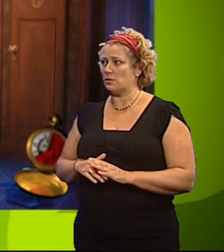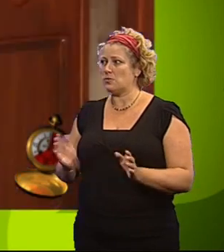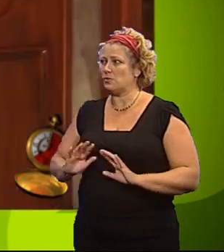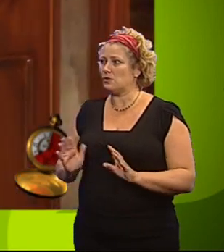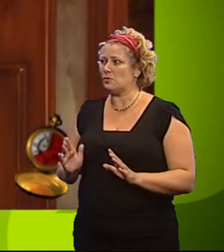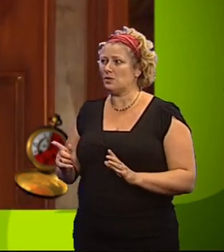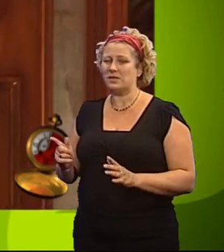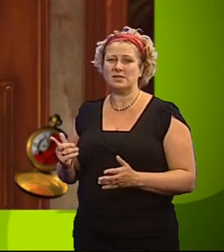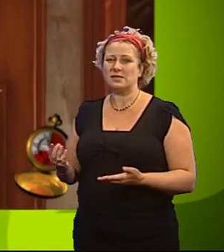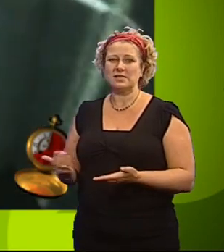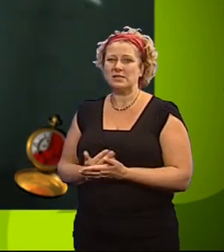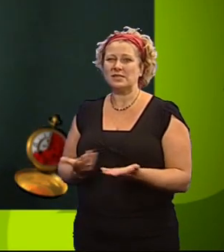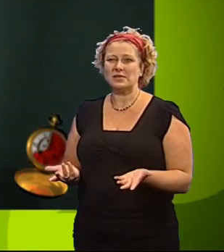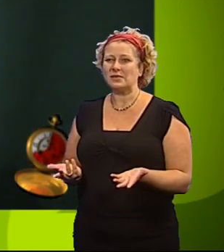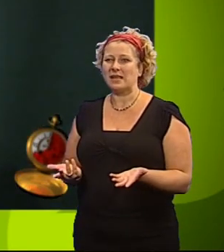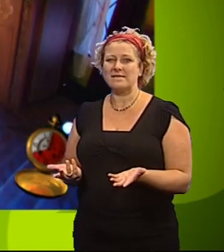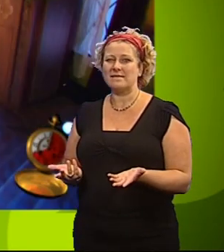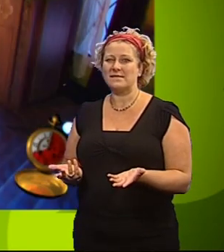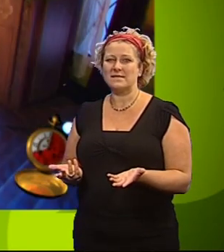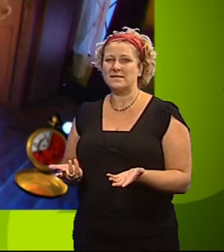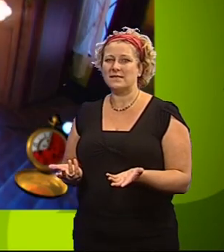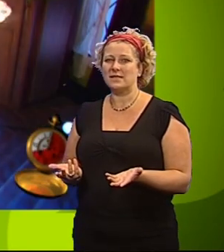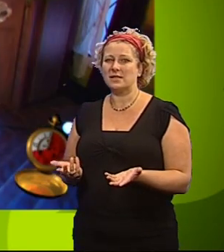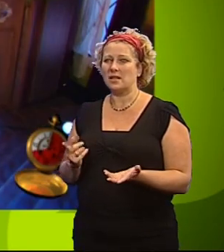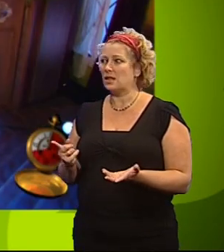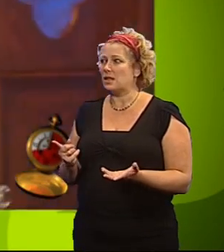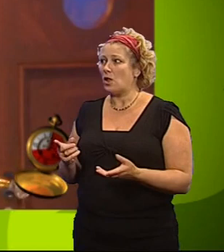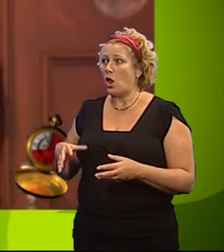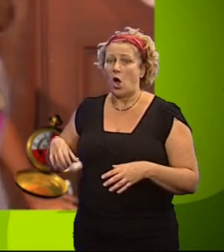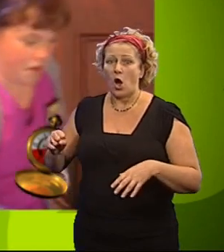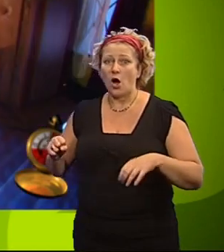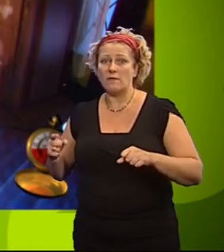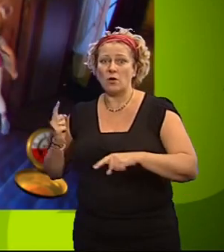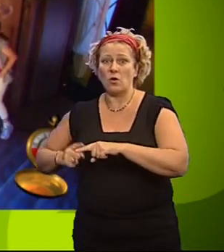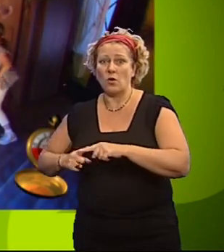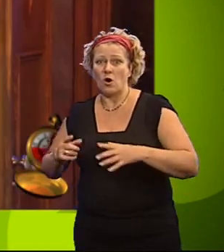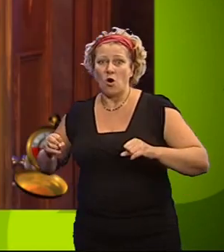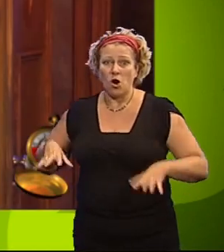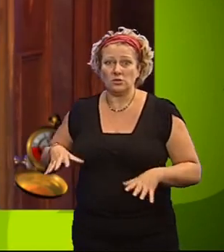No, Tim. You're playing it way too safe. more lights you turn off, the longer they take to turn them on.